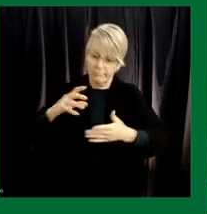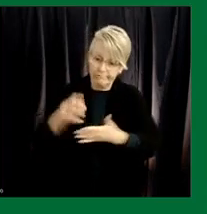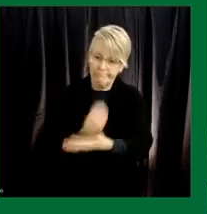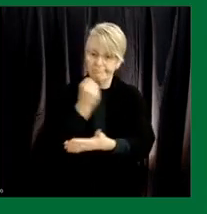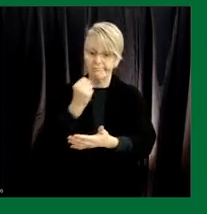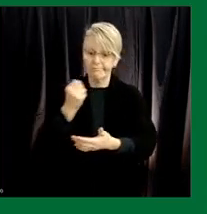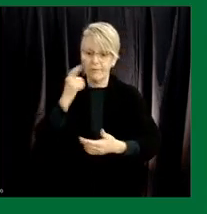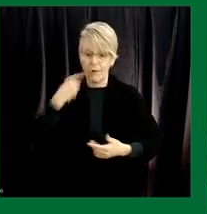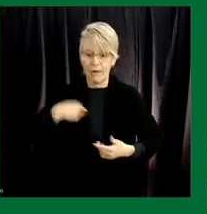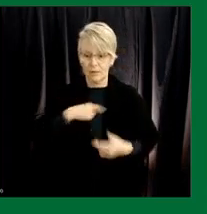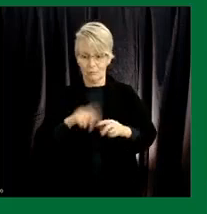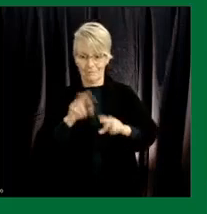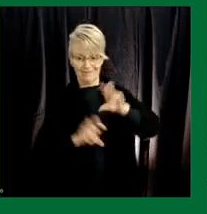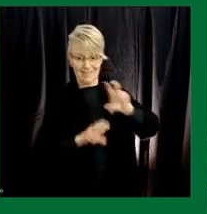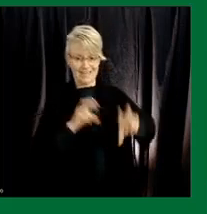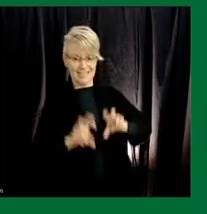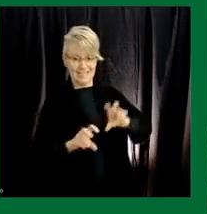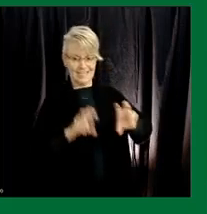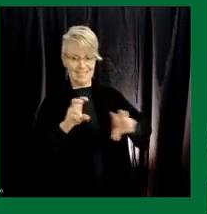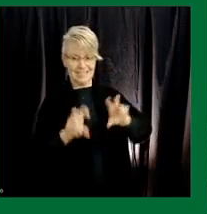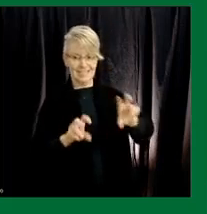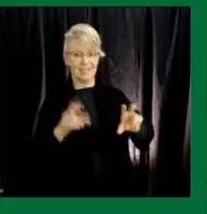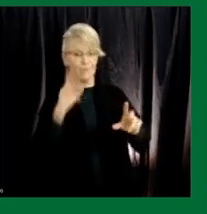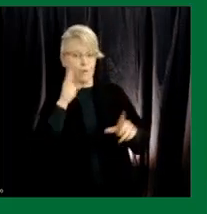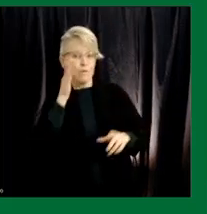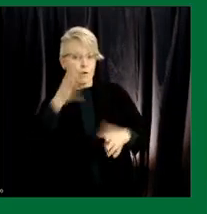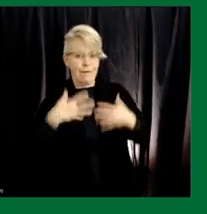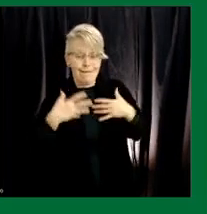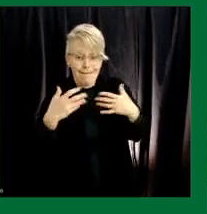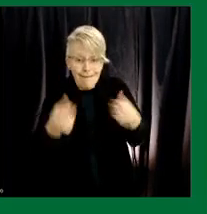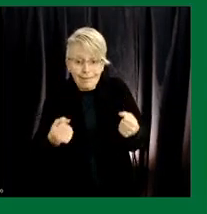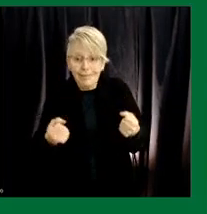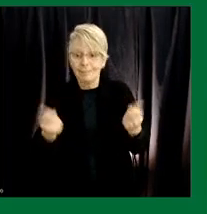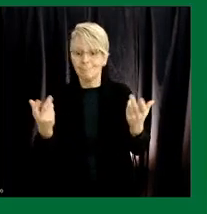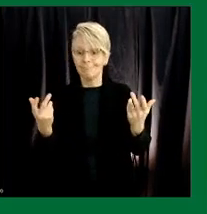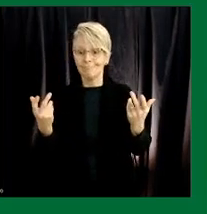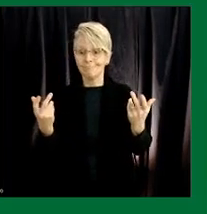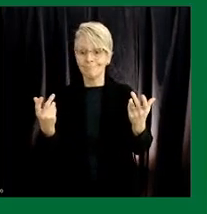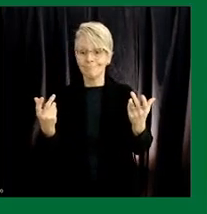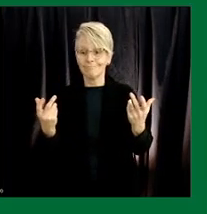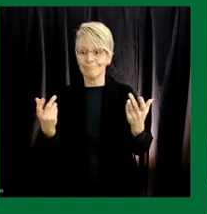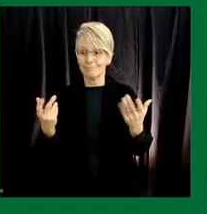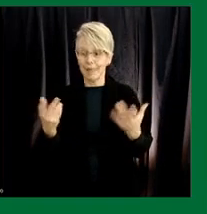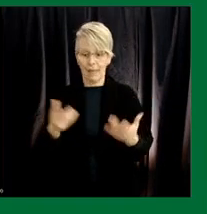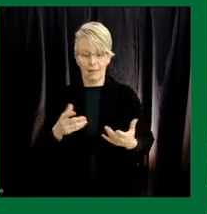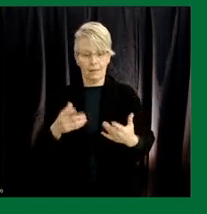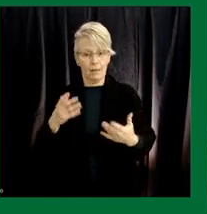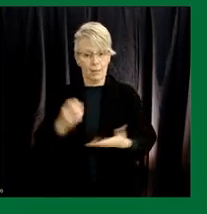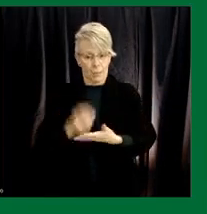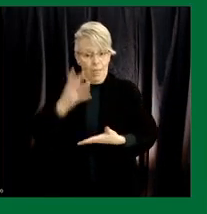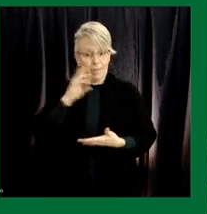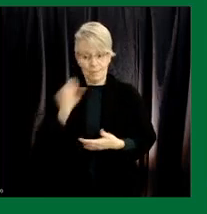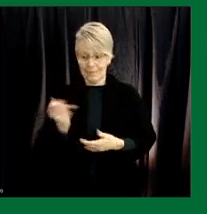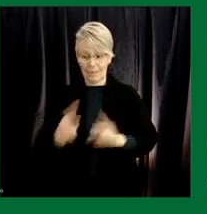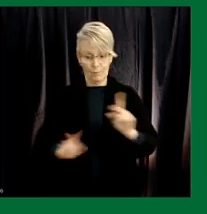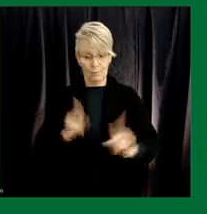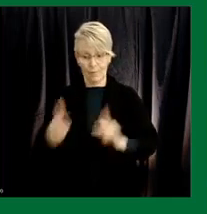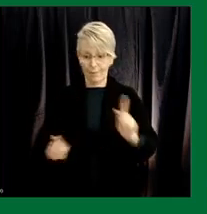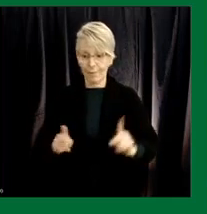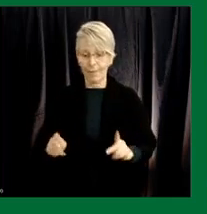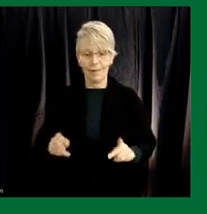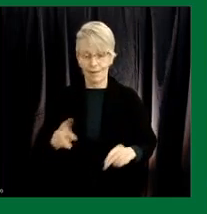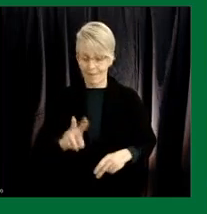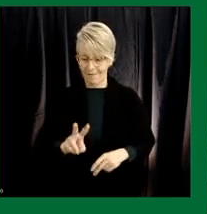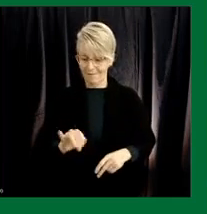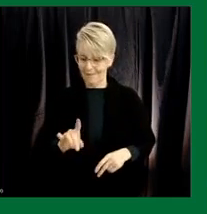invest in uh you know the future health and ultimately the wealth of of saskatchewan people and all canadians and veto vetoes uh